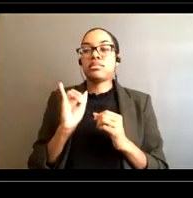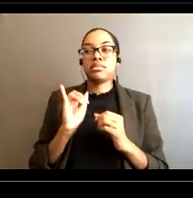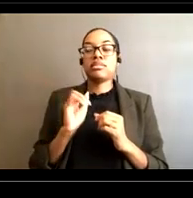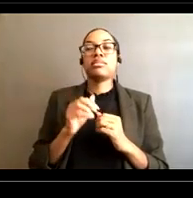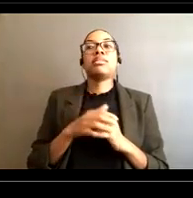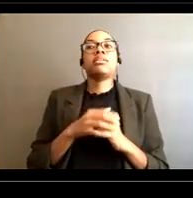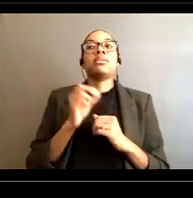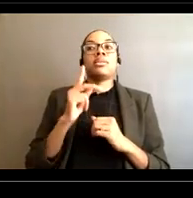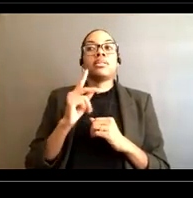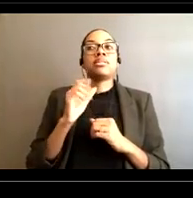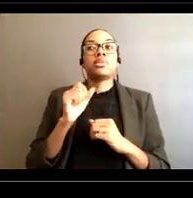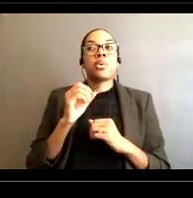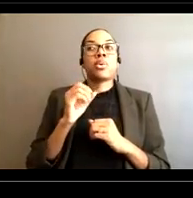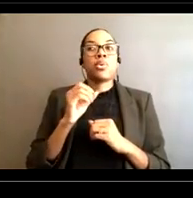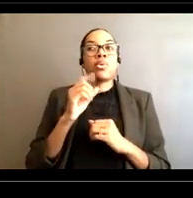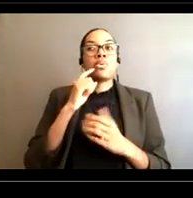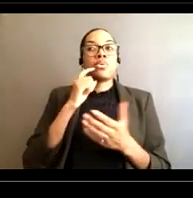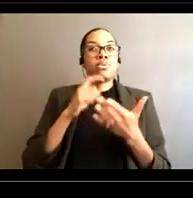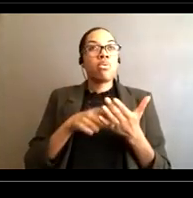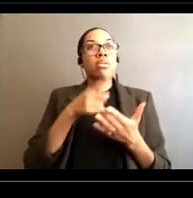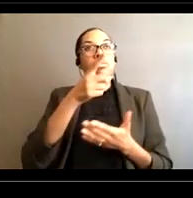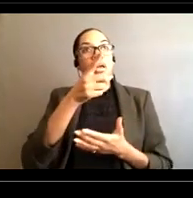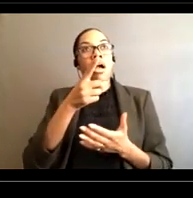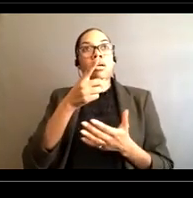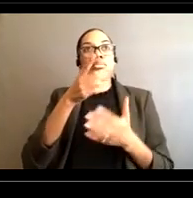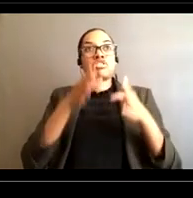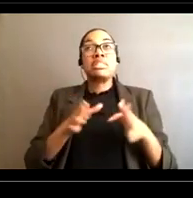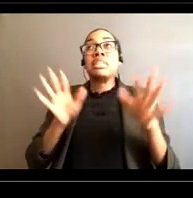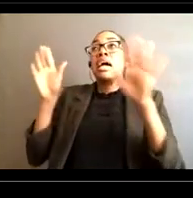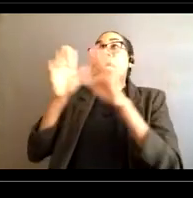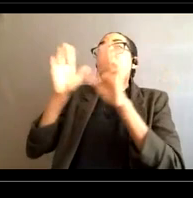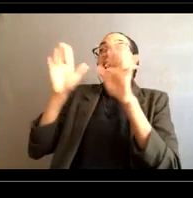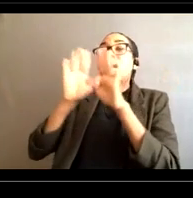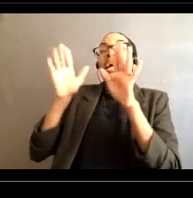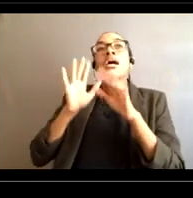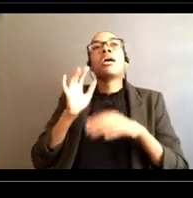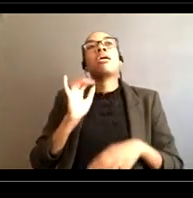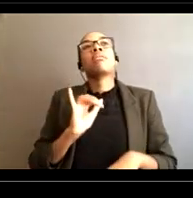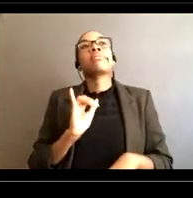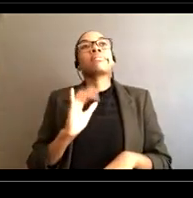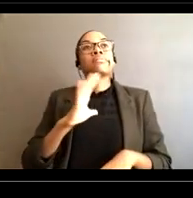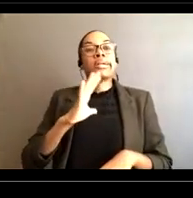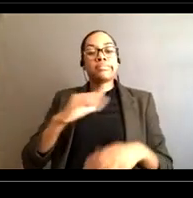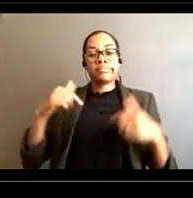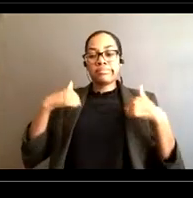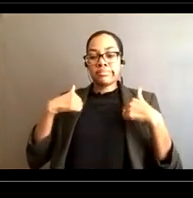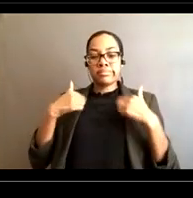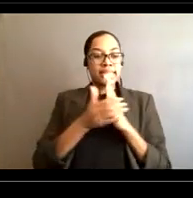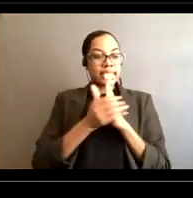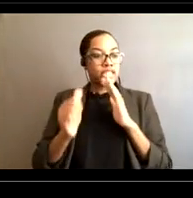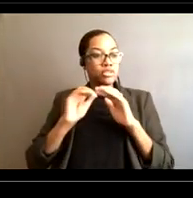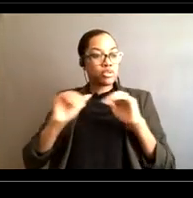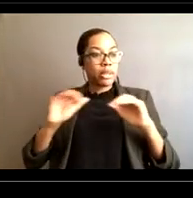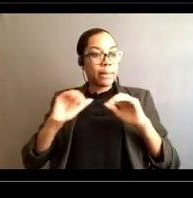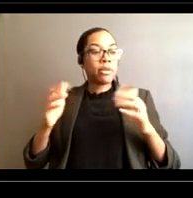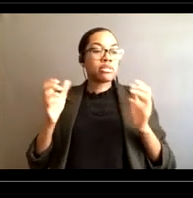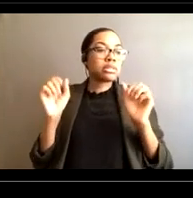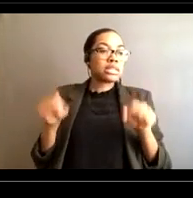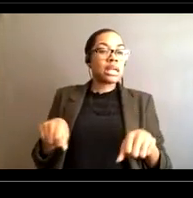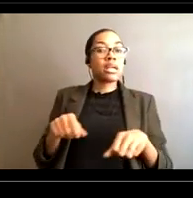and give some assistance you're a strong swimmer Even though that's not recommended They want to know if it would be better to approach them from the side